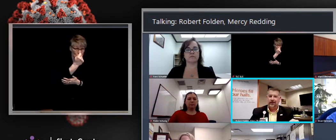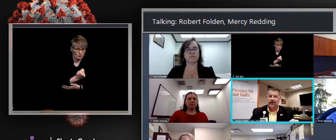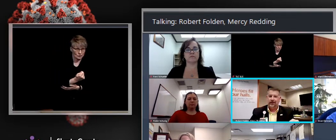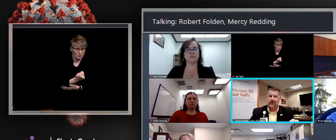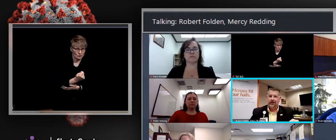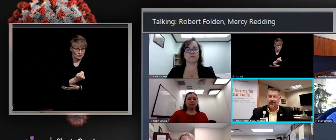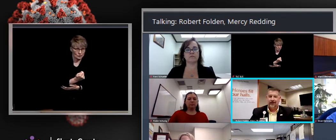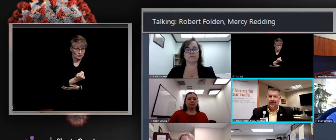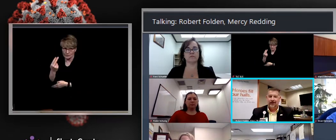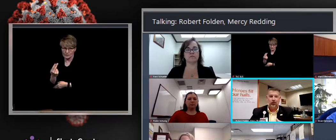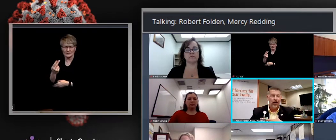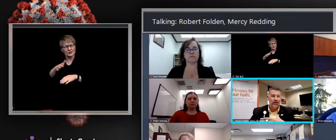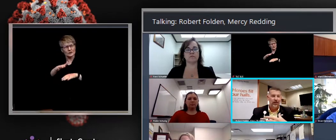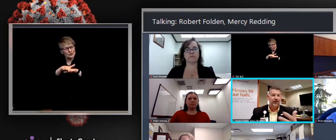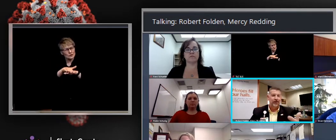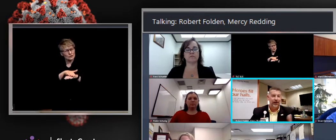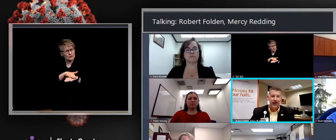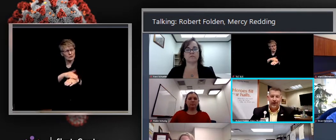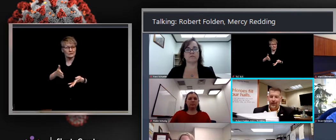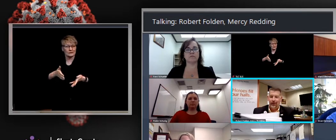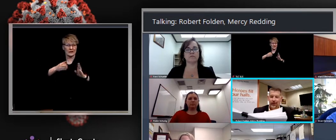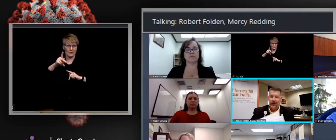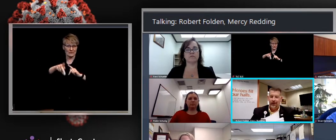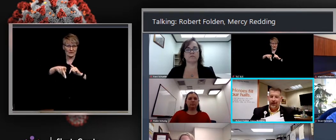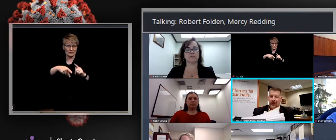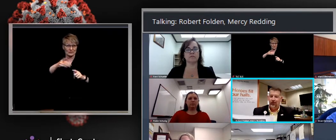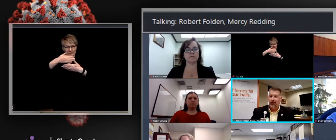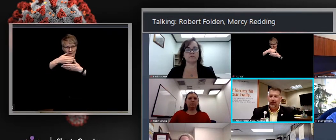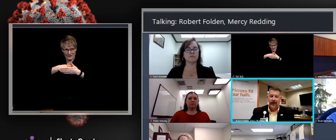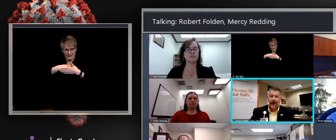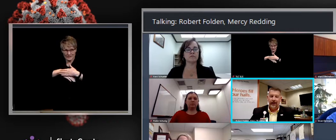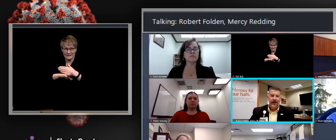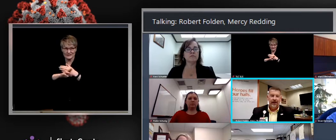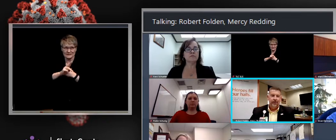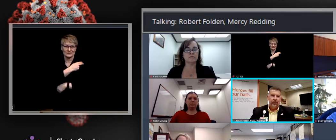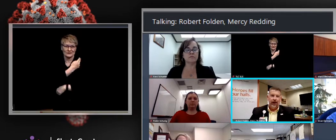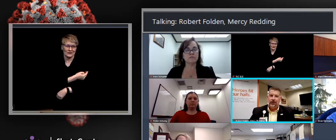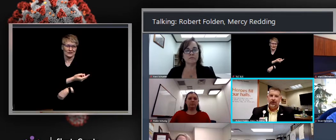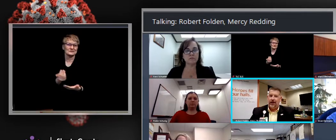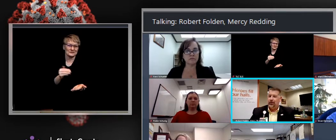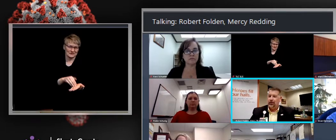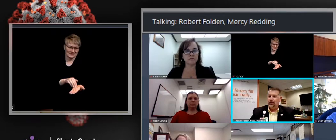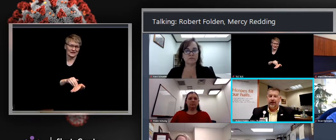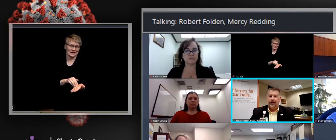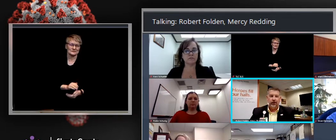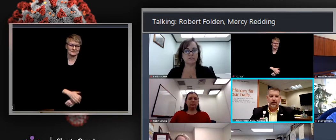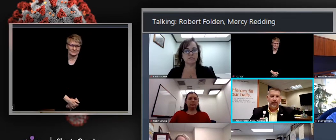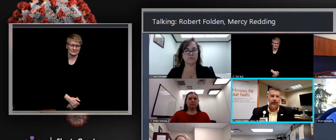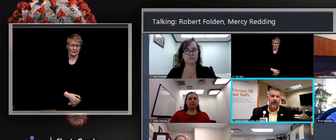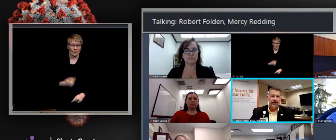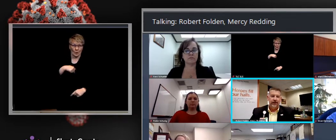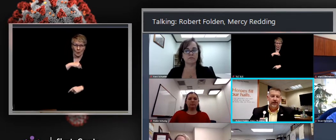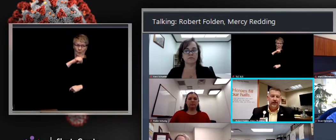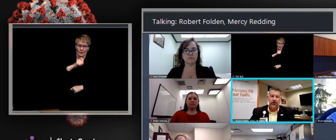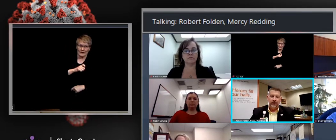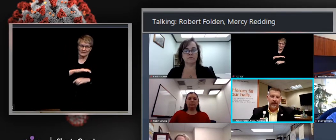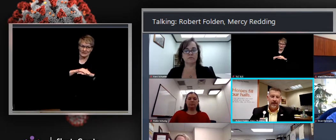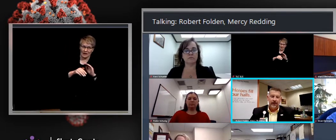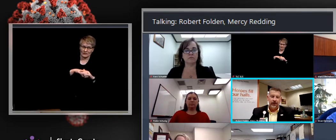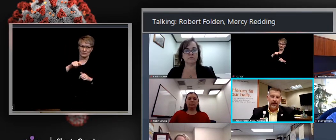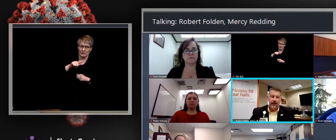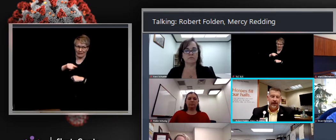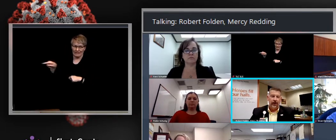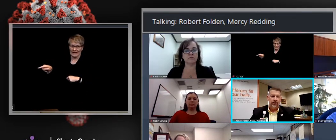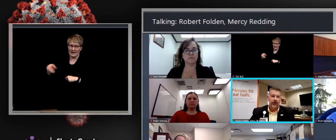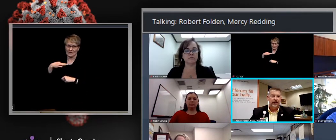folks as we're comfortable and they're comfortable returning. And then as you come through the front entrance, people are going to see some new